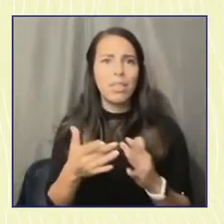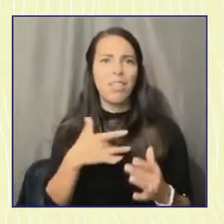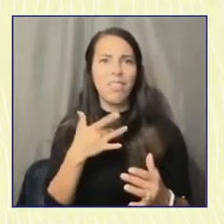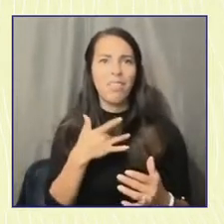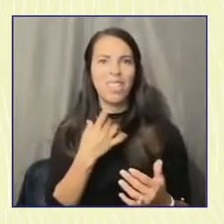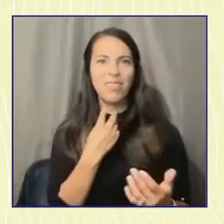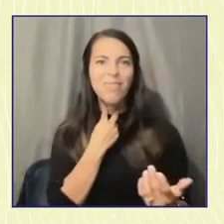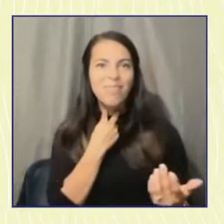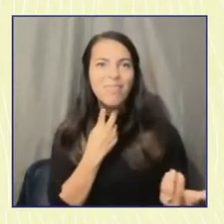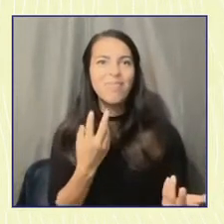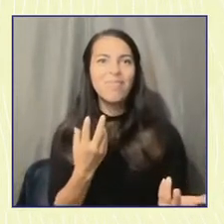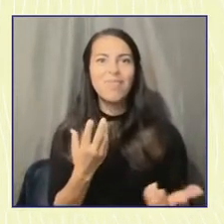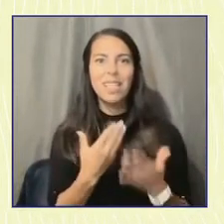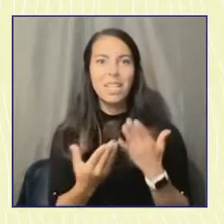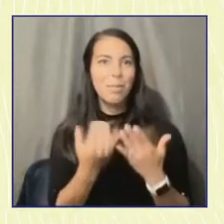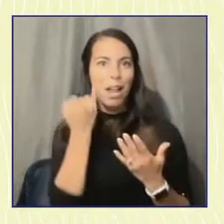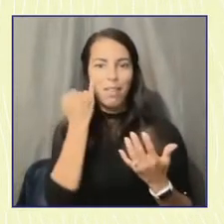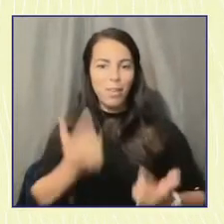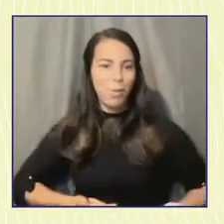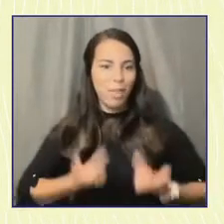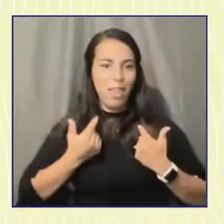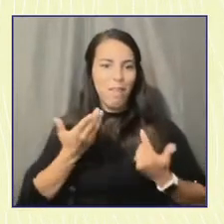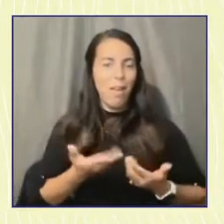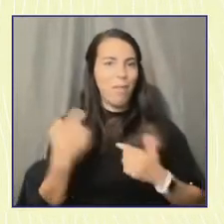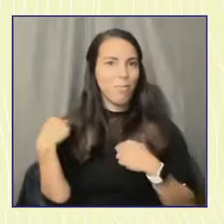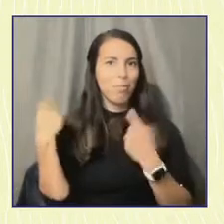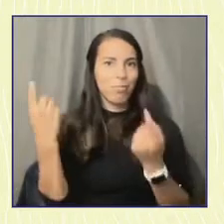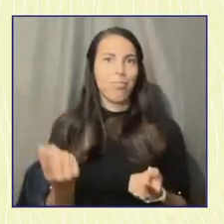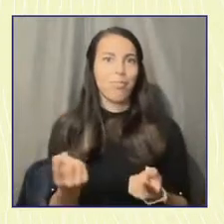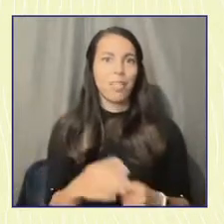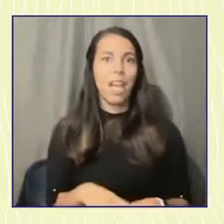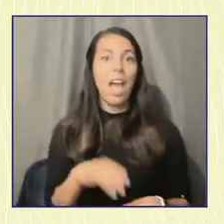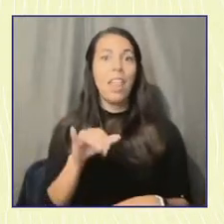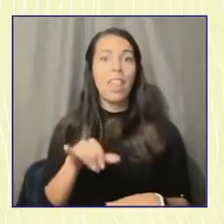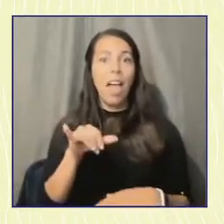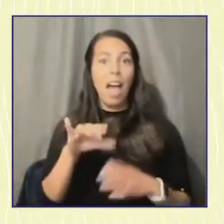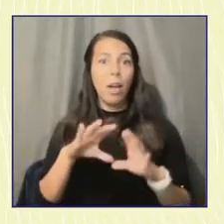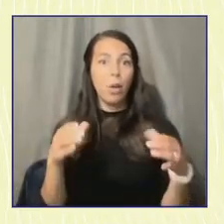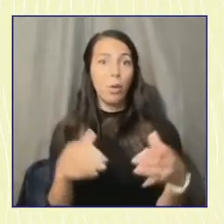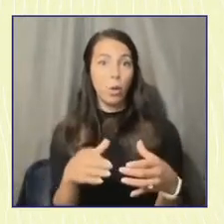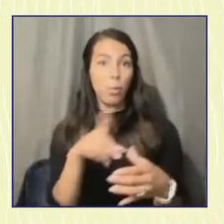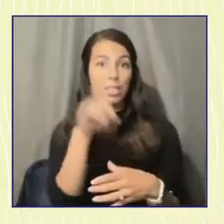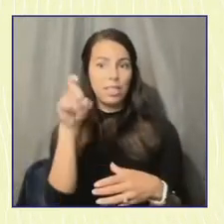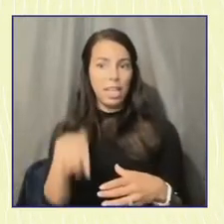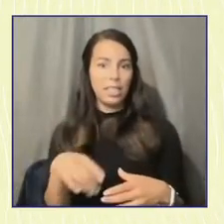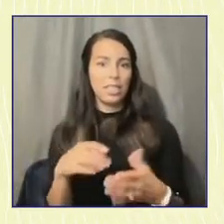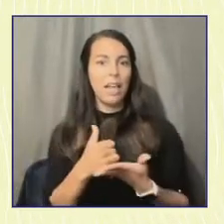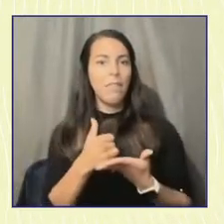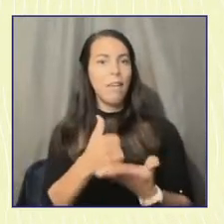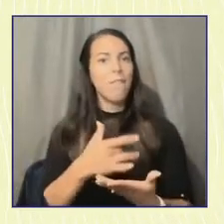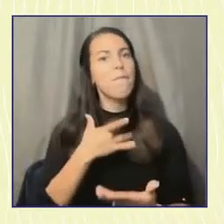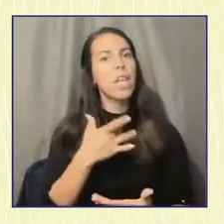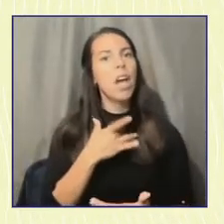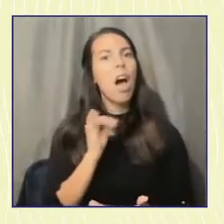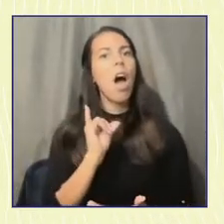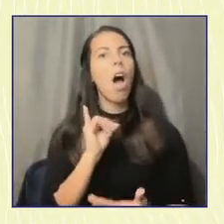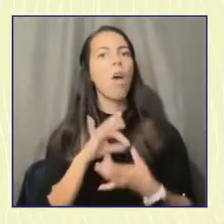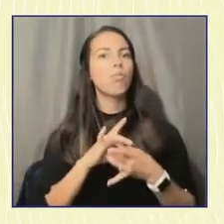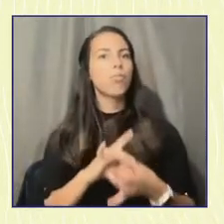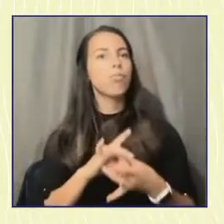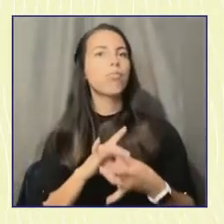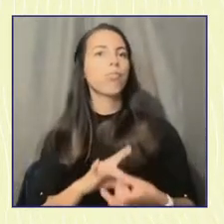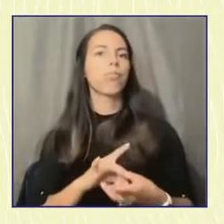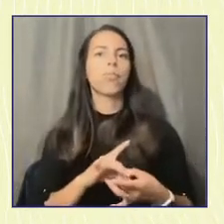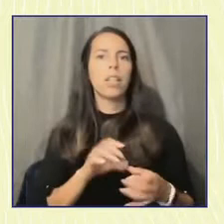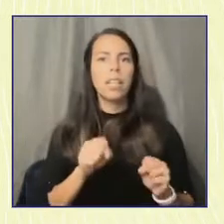And organizations like Joel Texas have really bridged that gap and created these spaces where people can ask questions without feeling